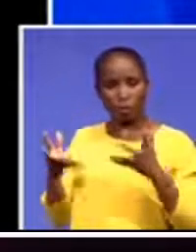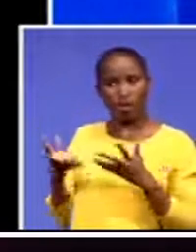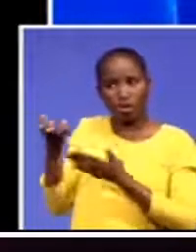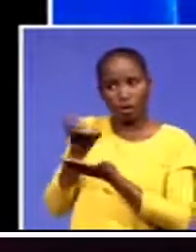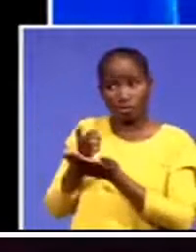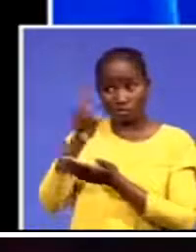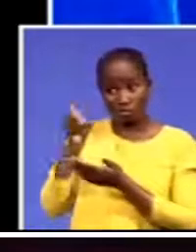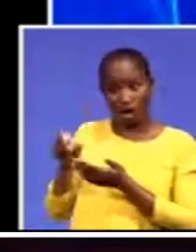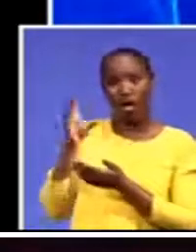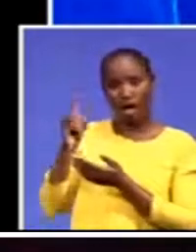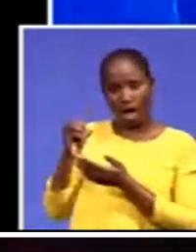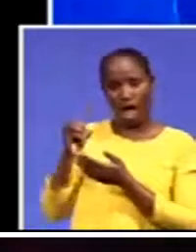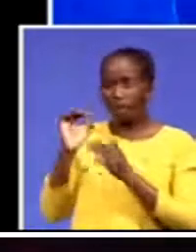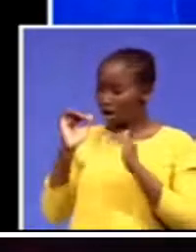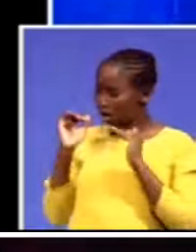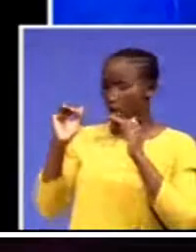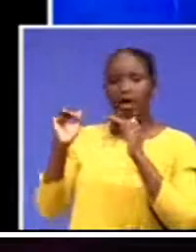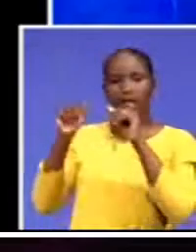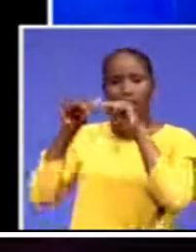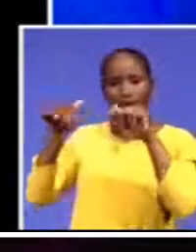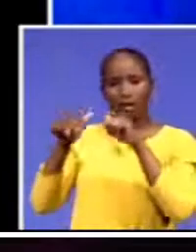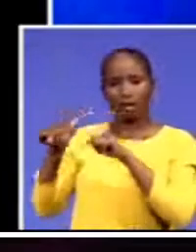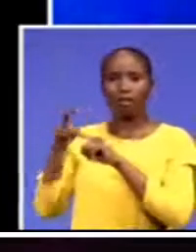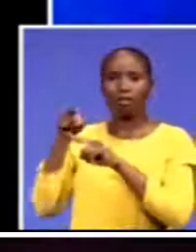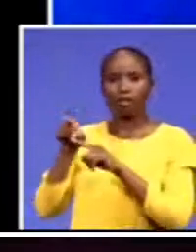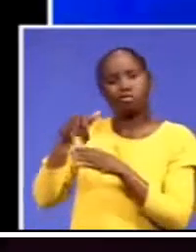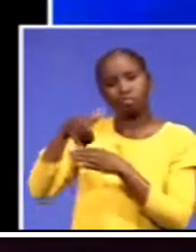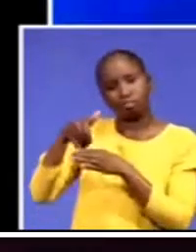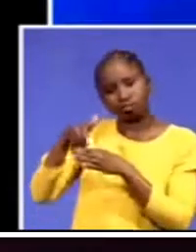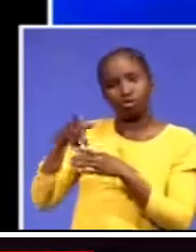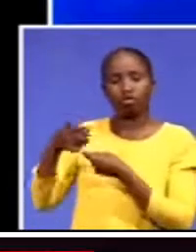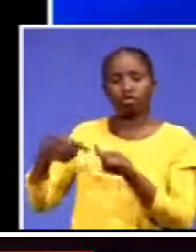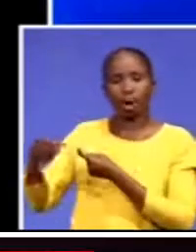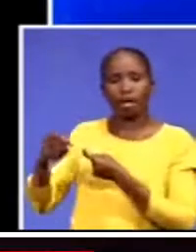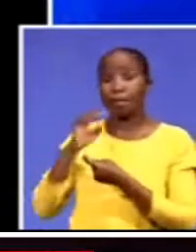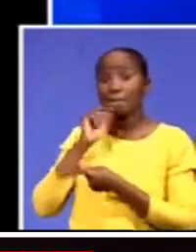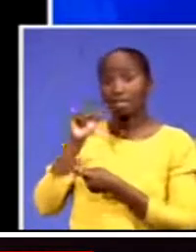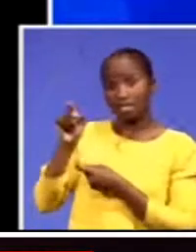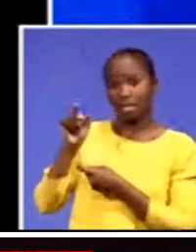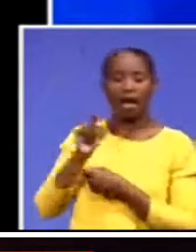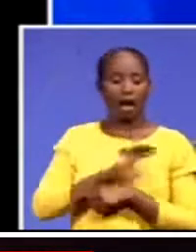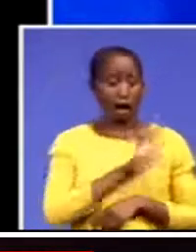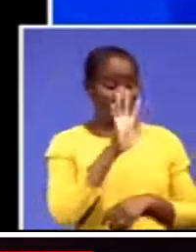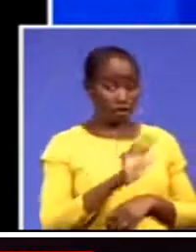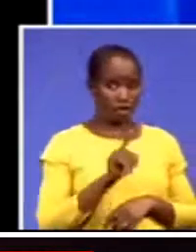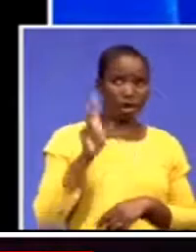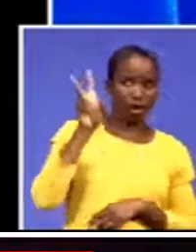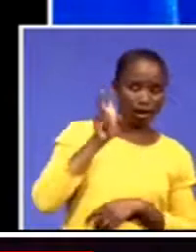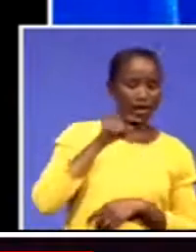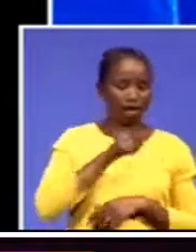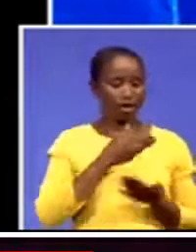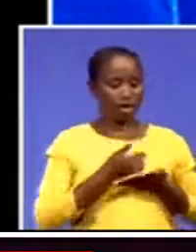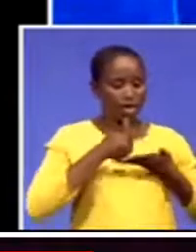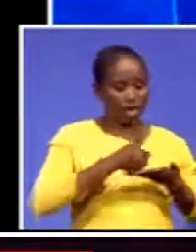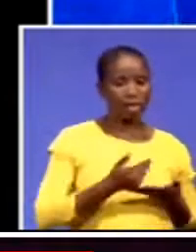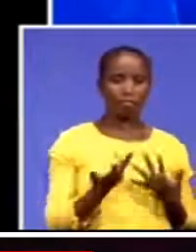intra-regional trade. And that's the only way that Africa is going to be able to grow. That way we can drive up industrialization,